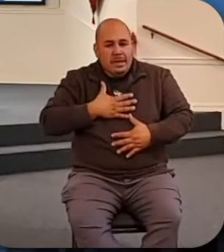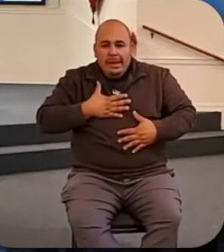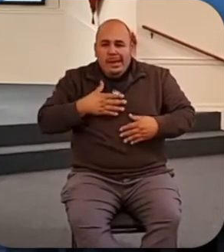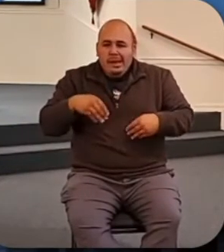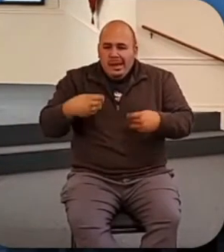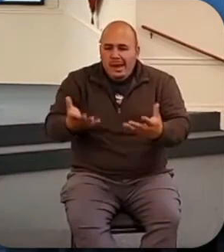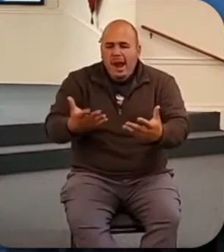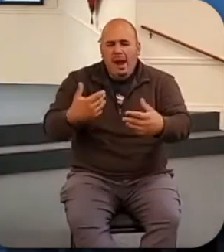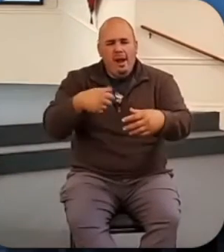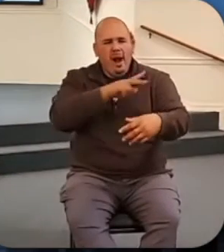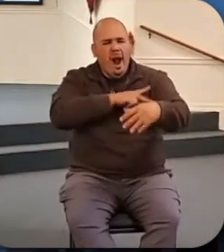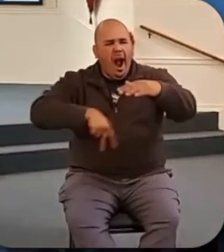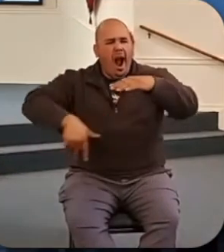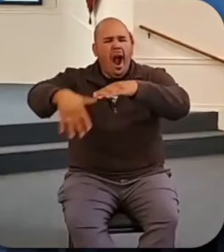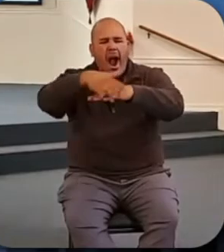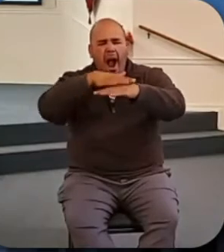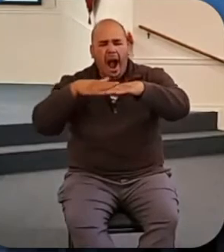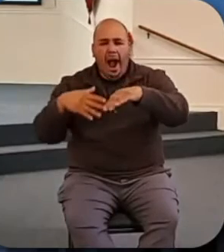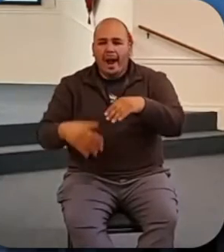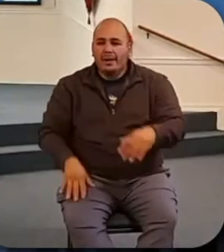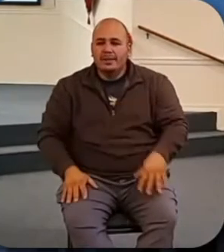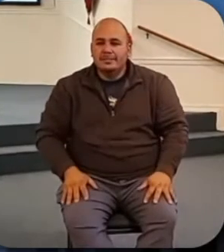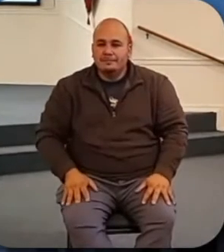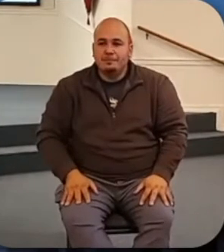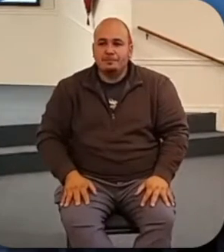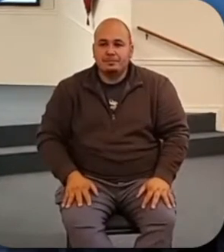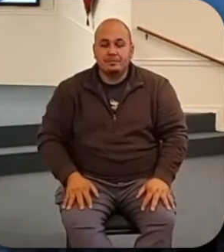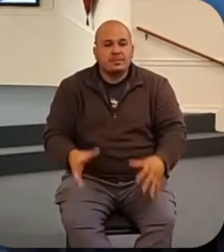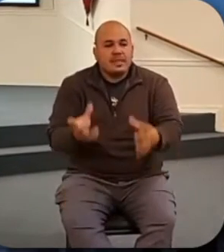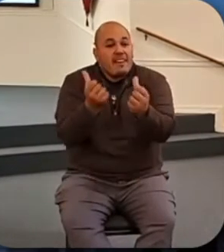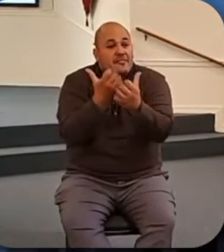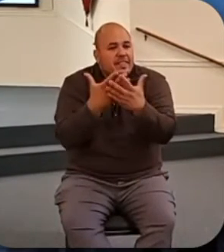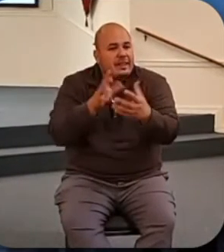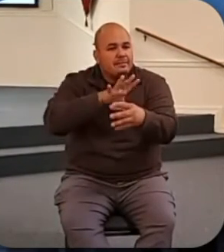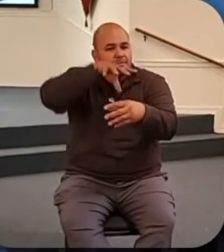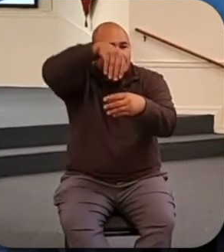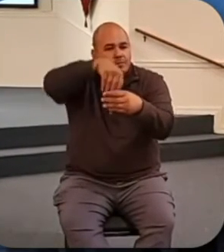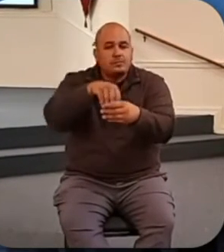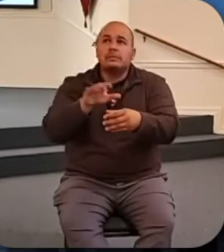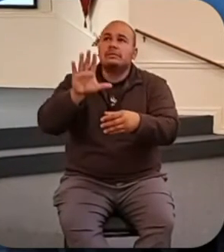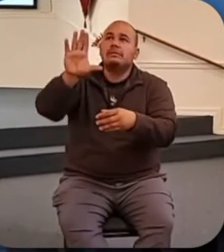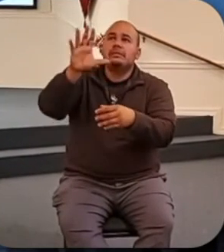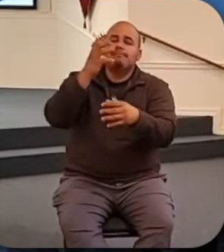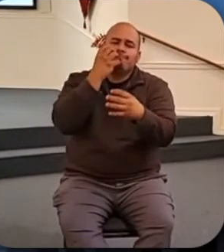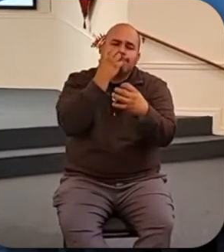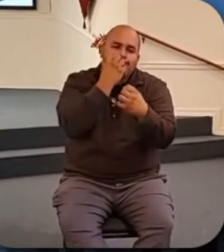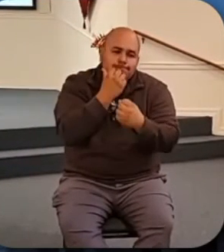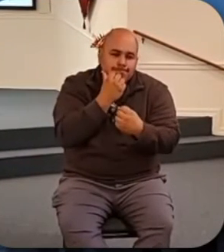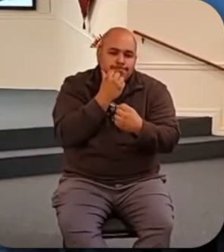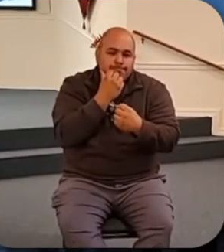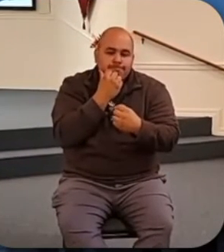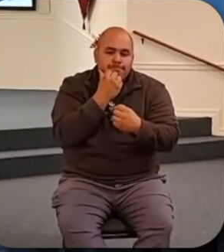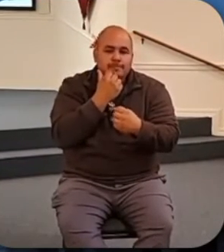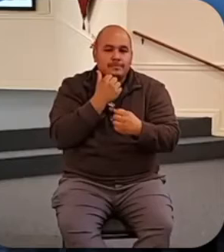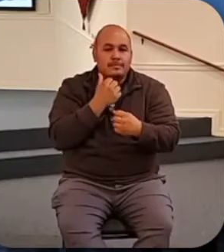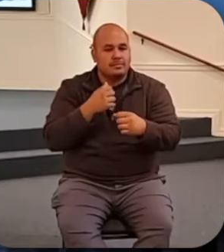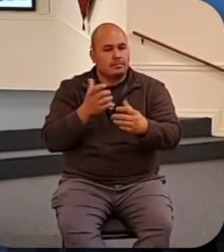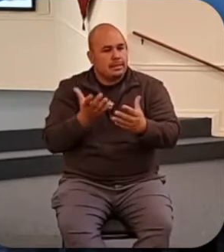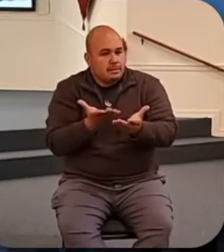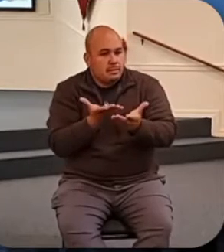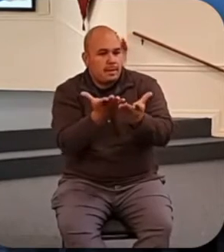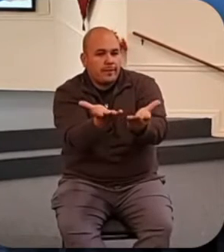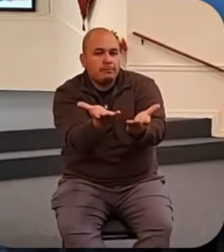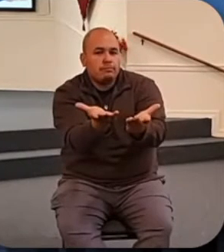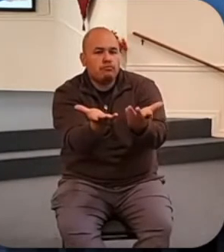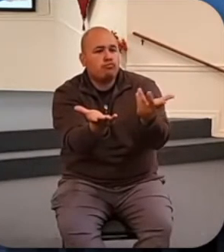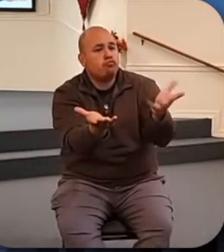kingdom. Everything that is involved in our father's care of his people is yours. God himself will